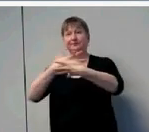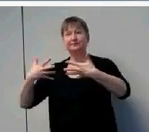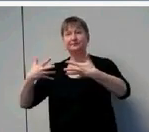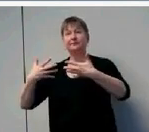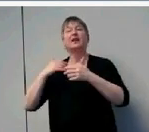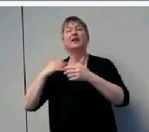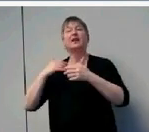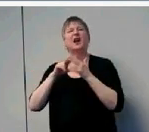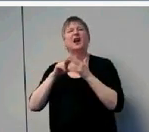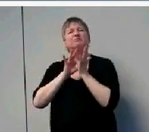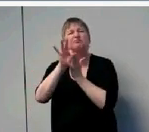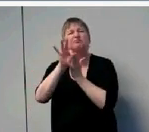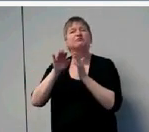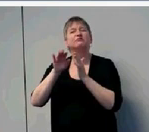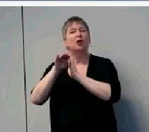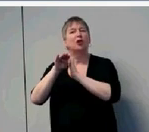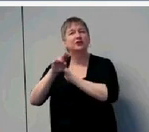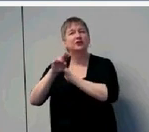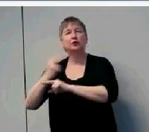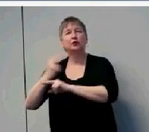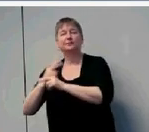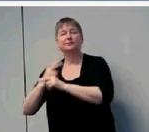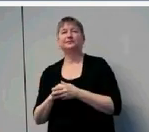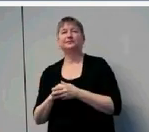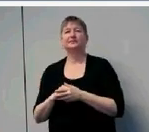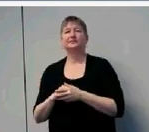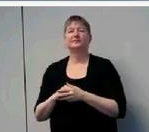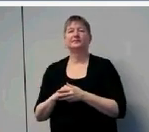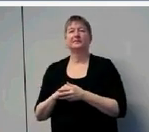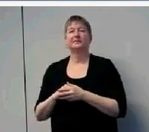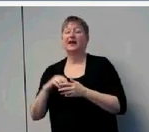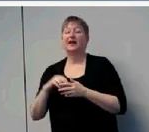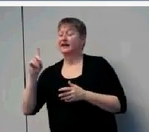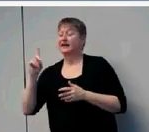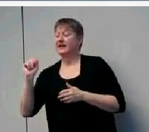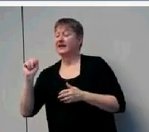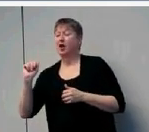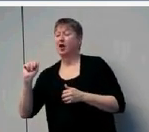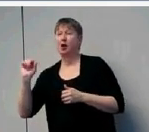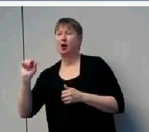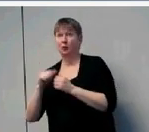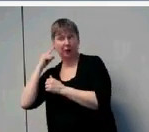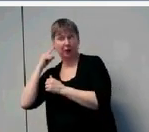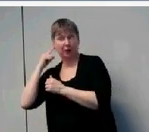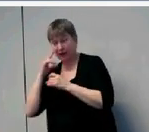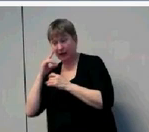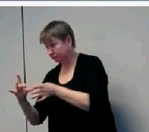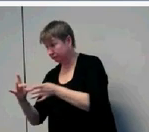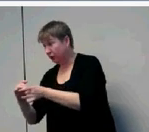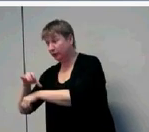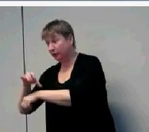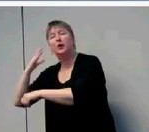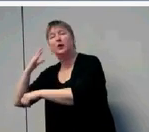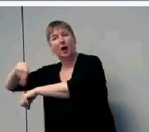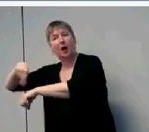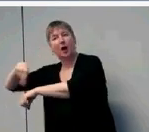data logging. Data logging tells us how much, but this tells us something different. This is somewhat like a routines